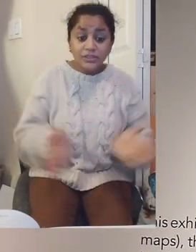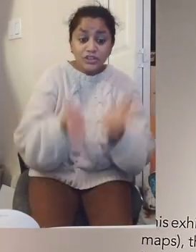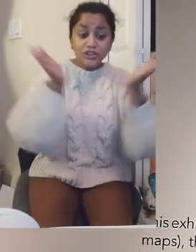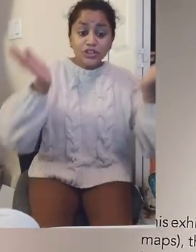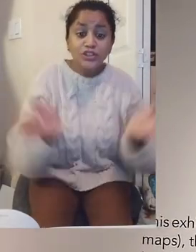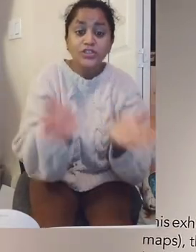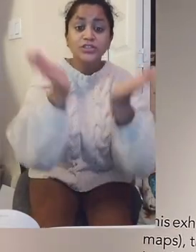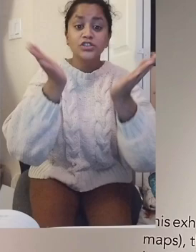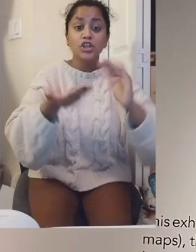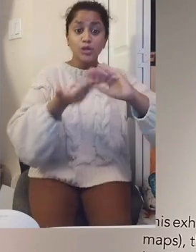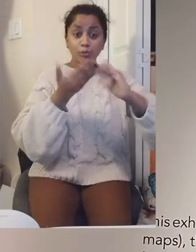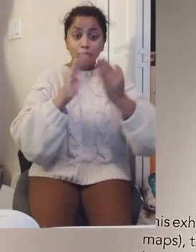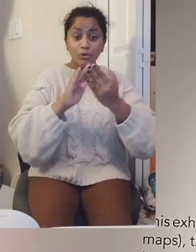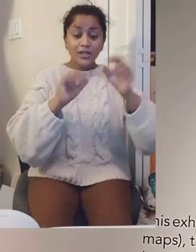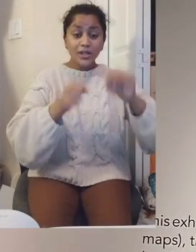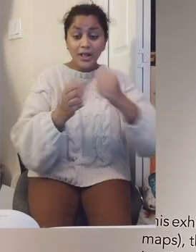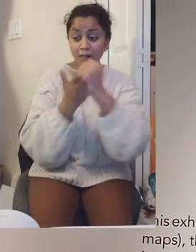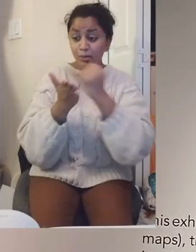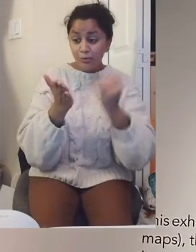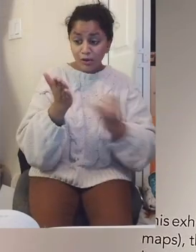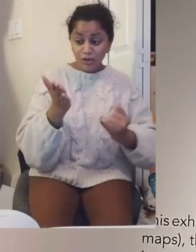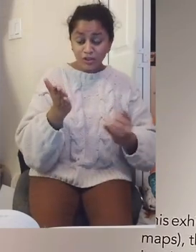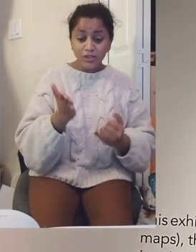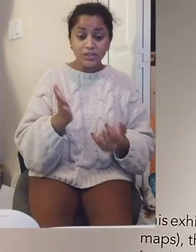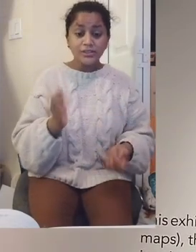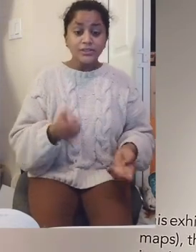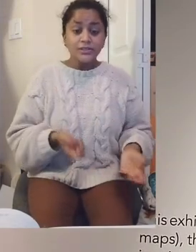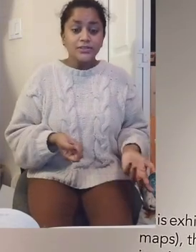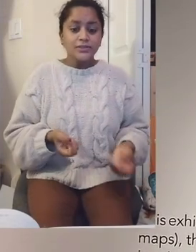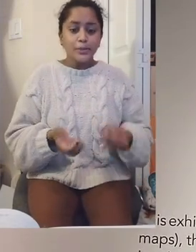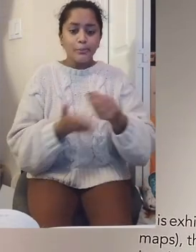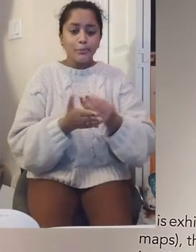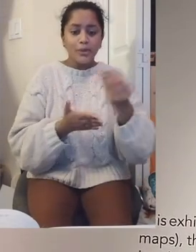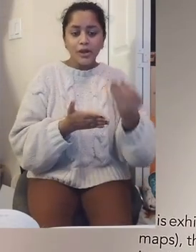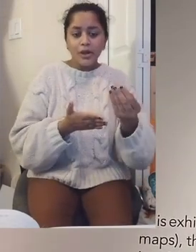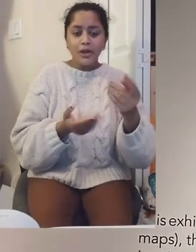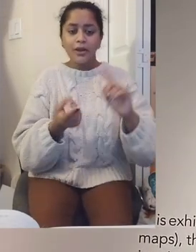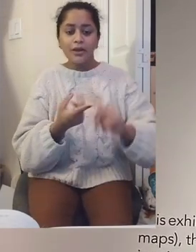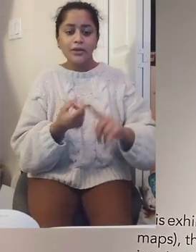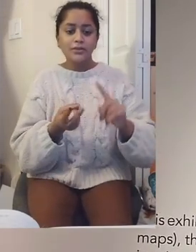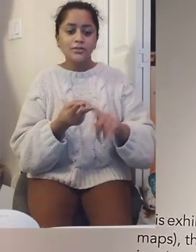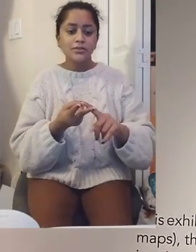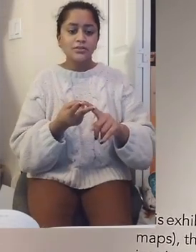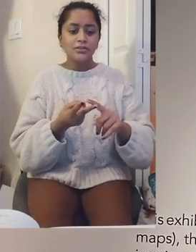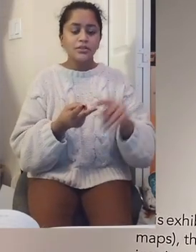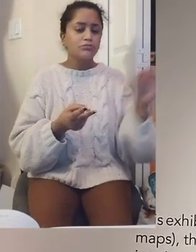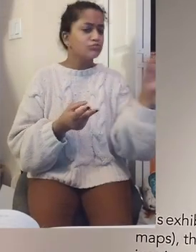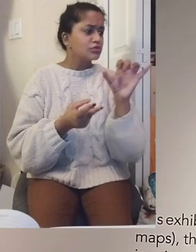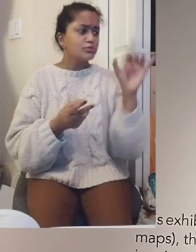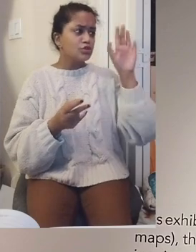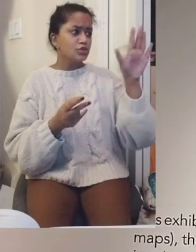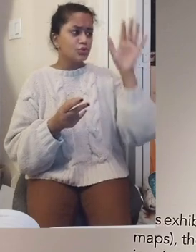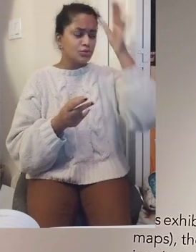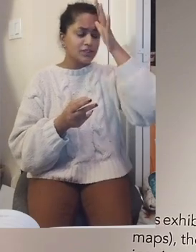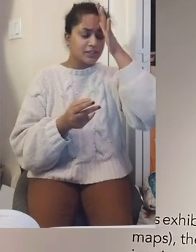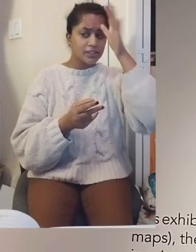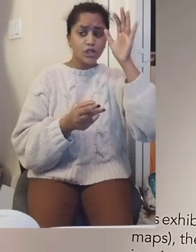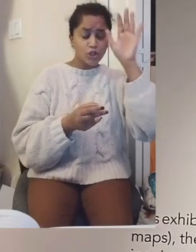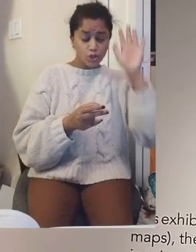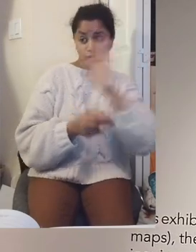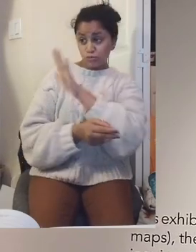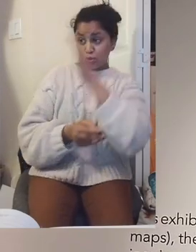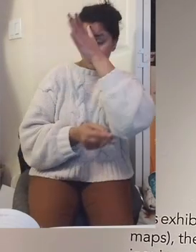buying their products, supporting them that way, and encouraging them. And especially, their own young family members,